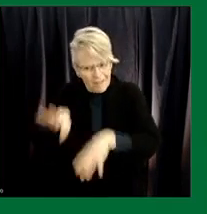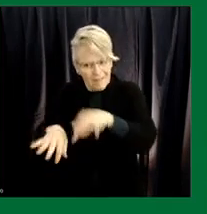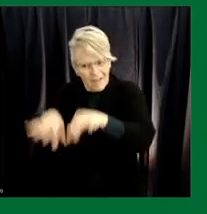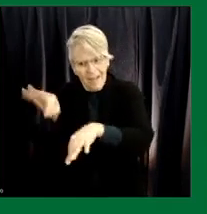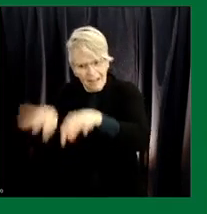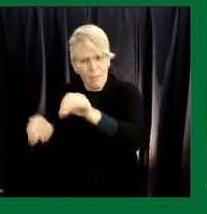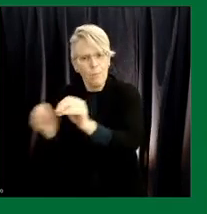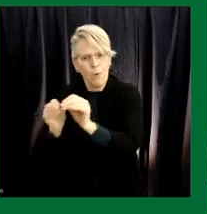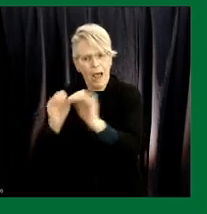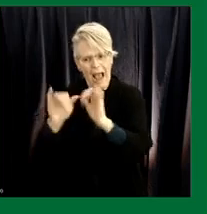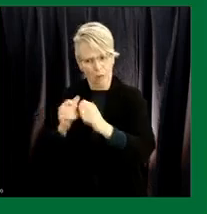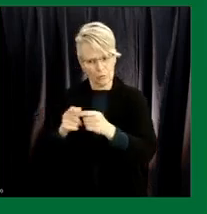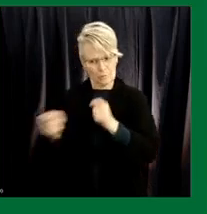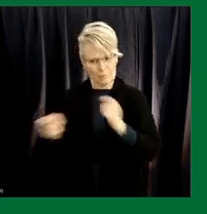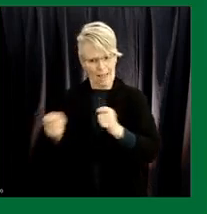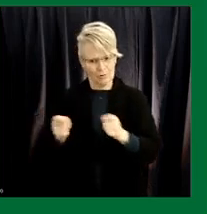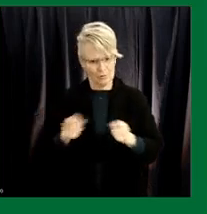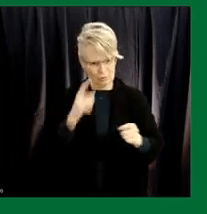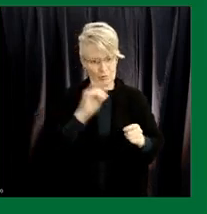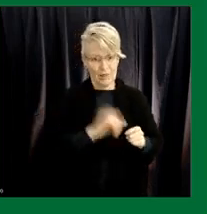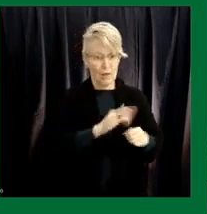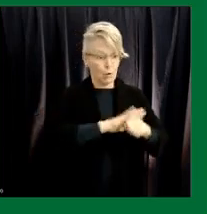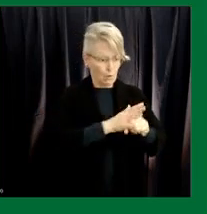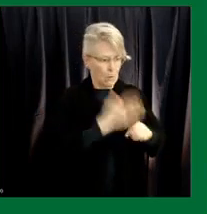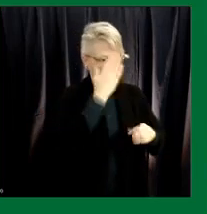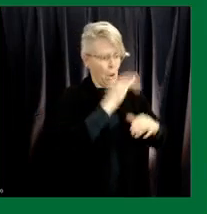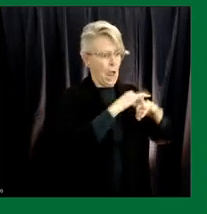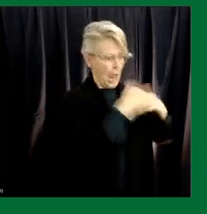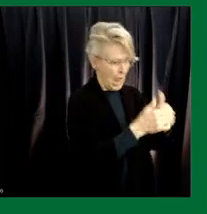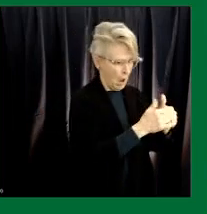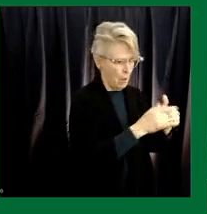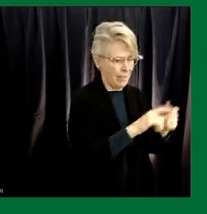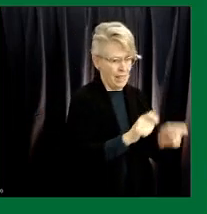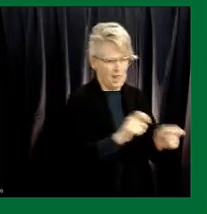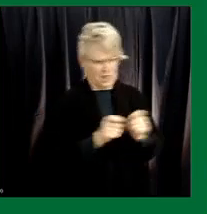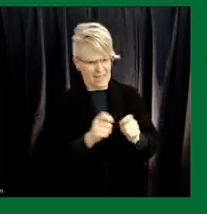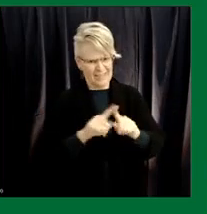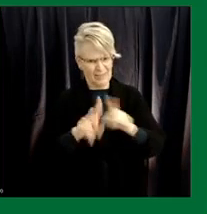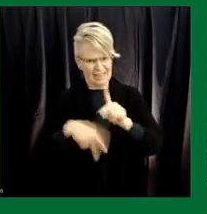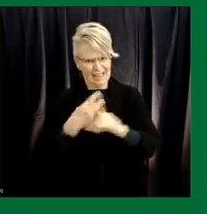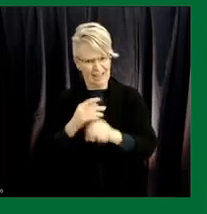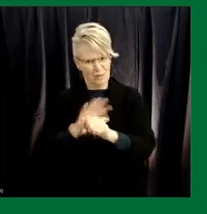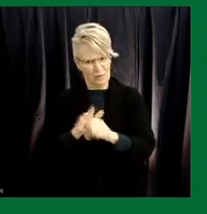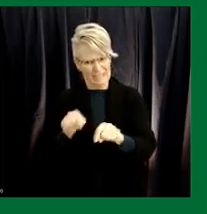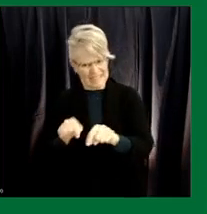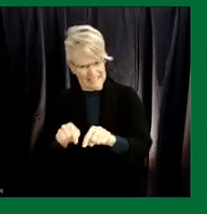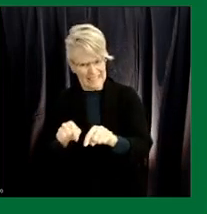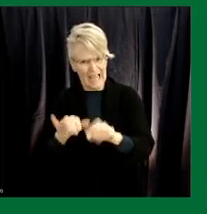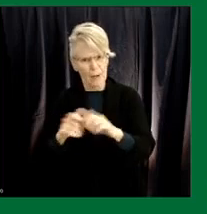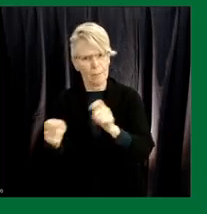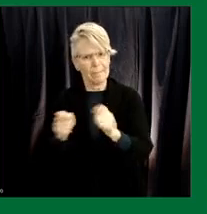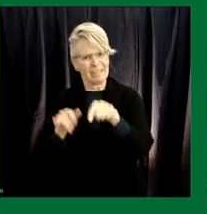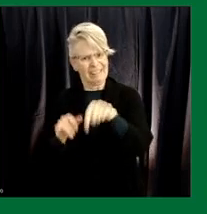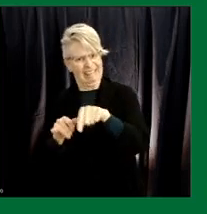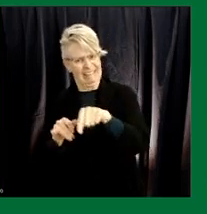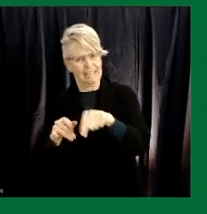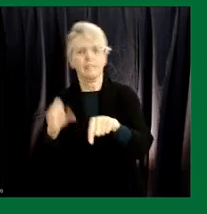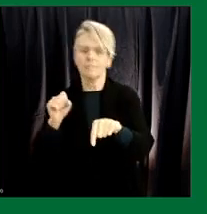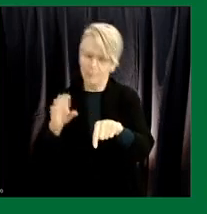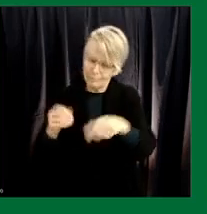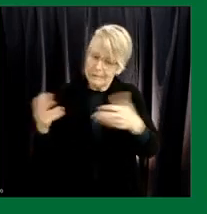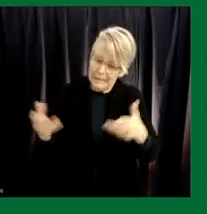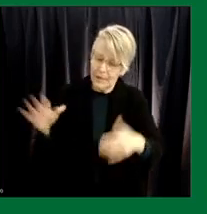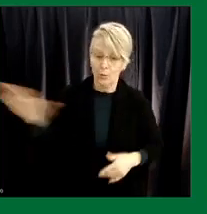what are their specific characteristics and if any public health measures need any further adjustment by far in canada